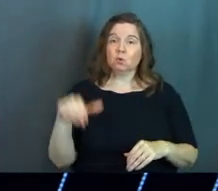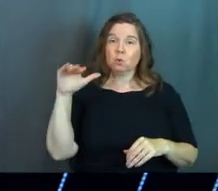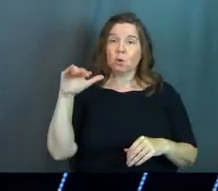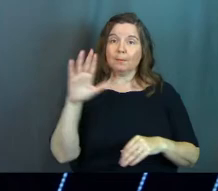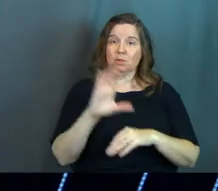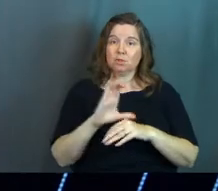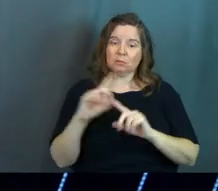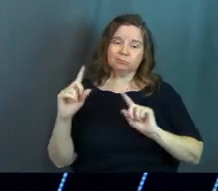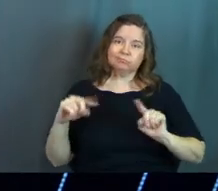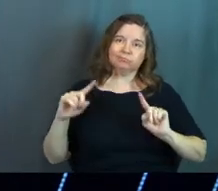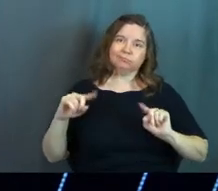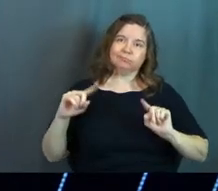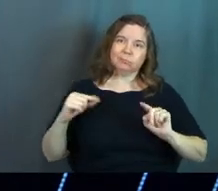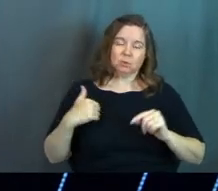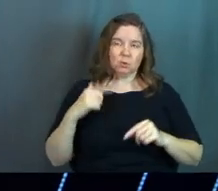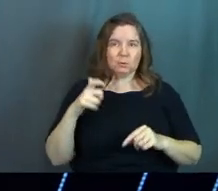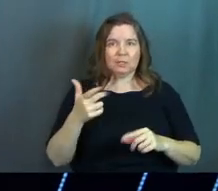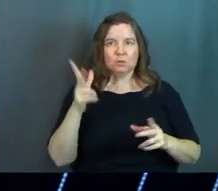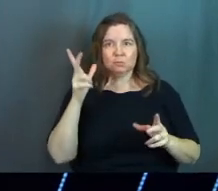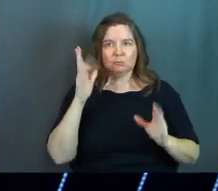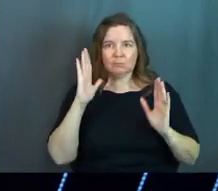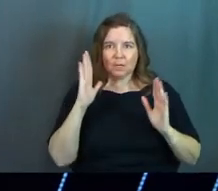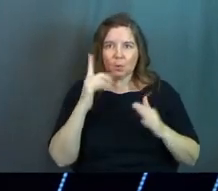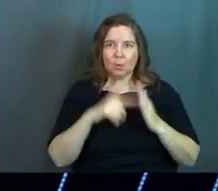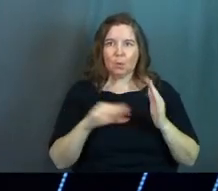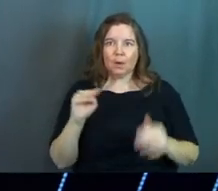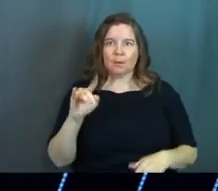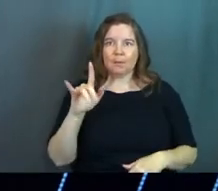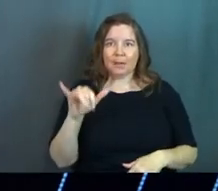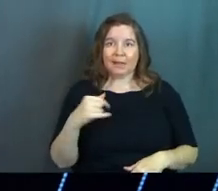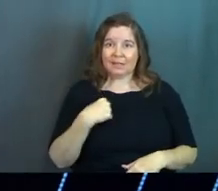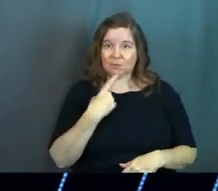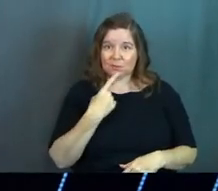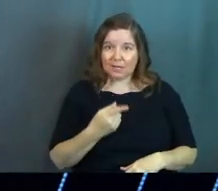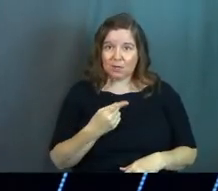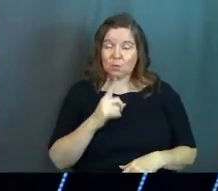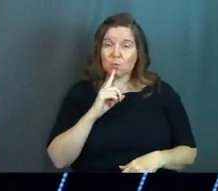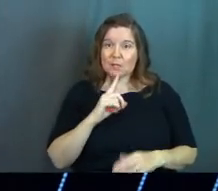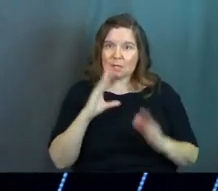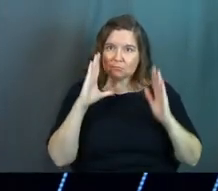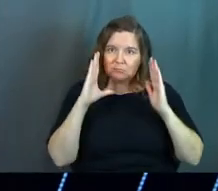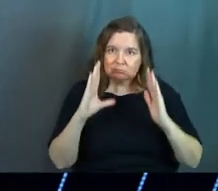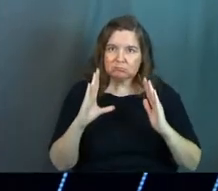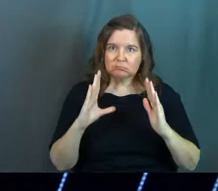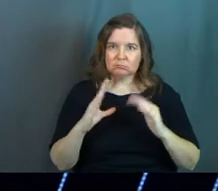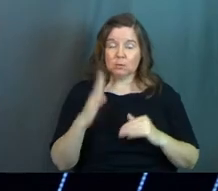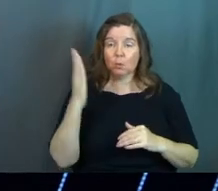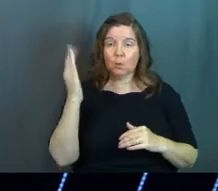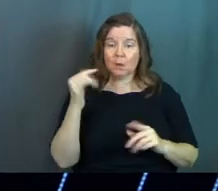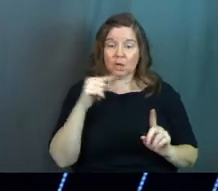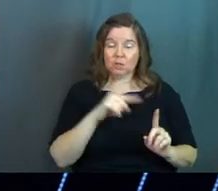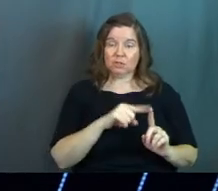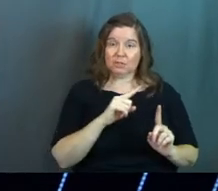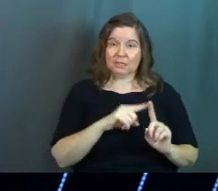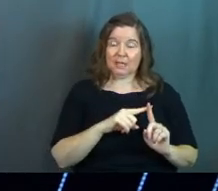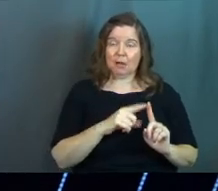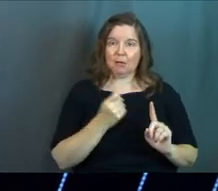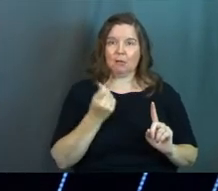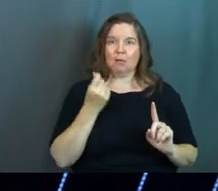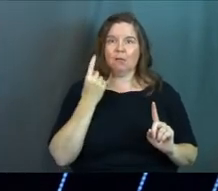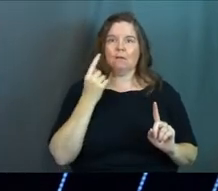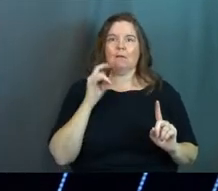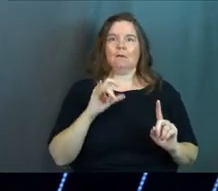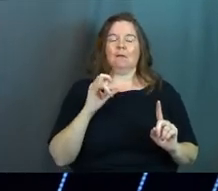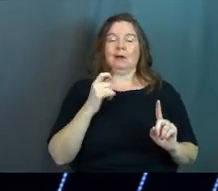up in the church, if you're a church kid, you need to listen to what Molly has to say to you extra close. Because she's got revelation